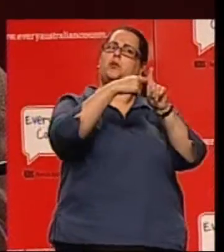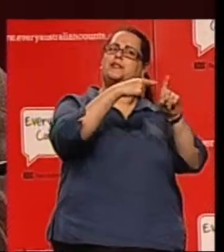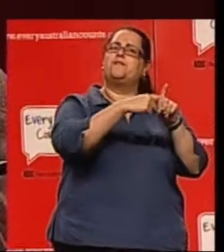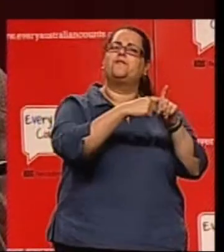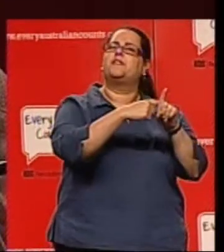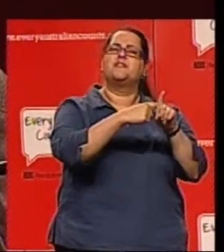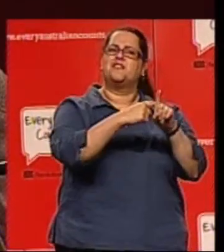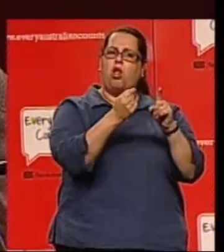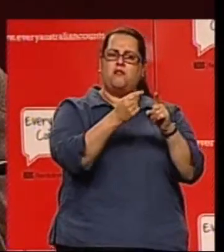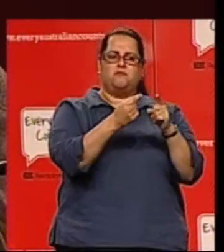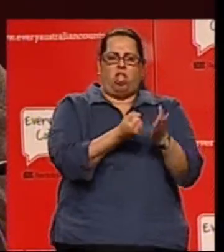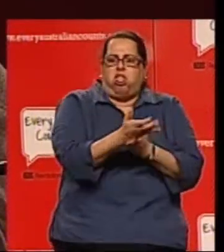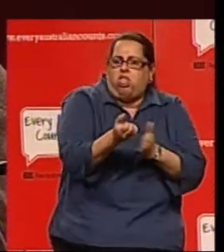costs.